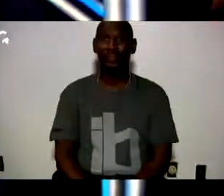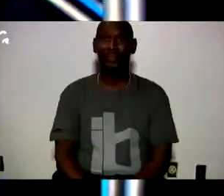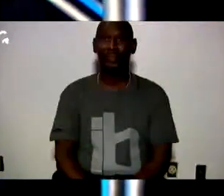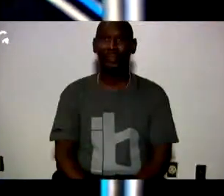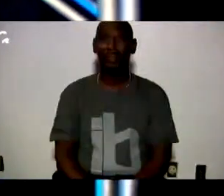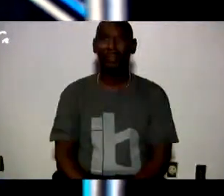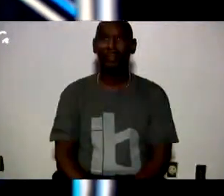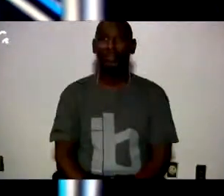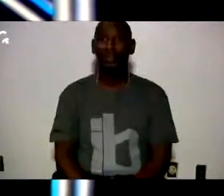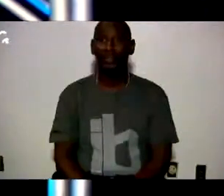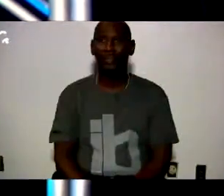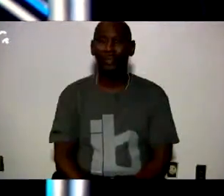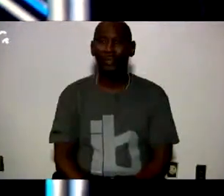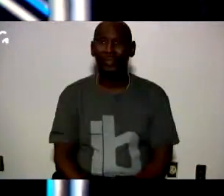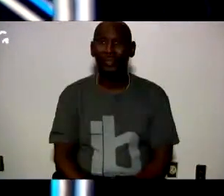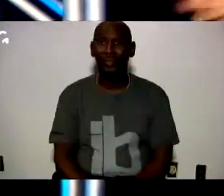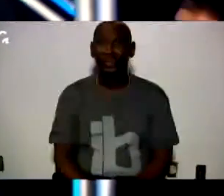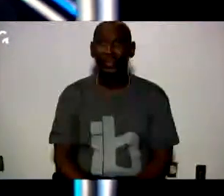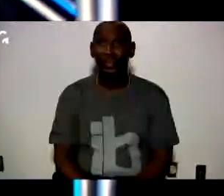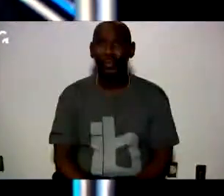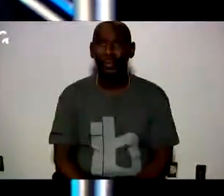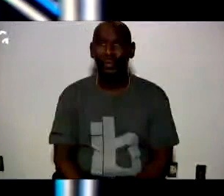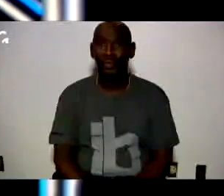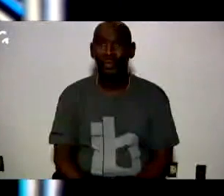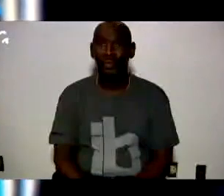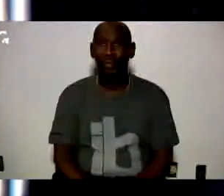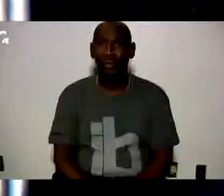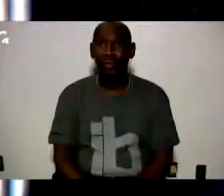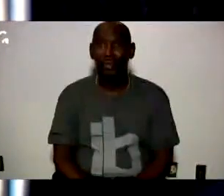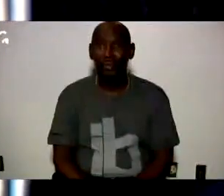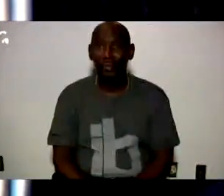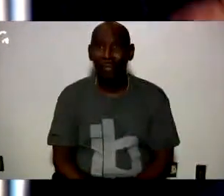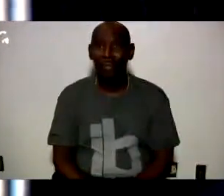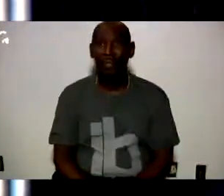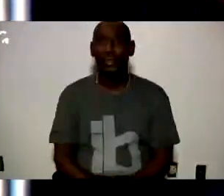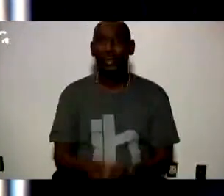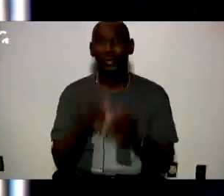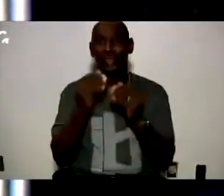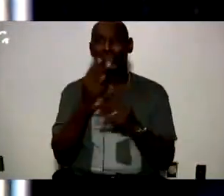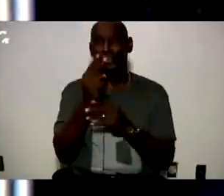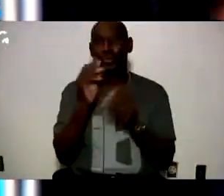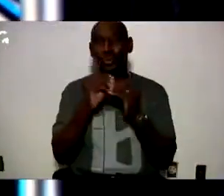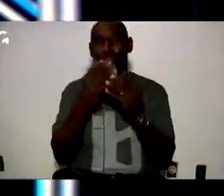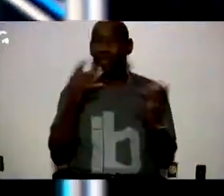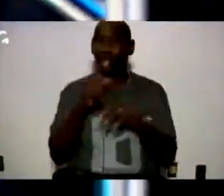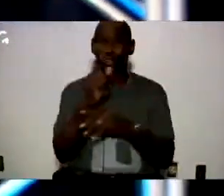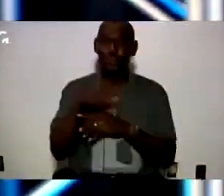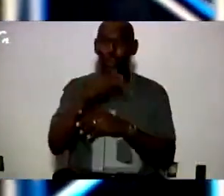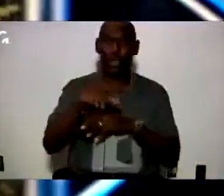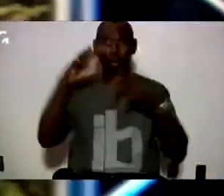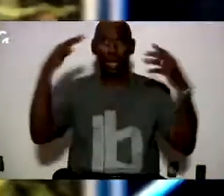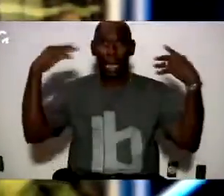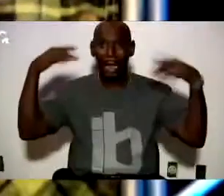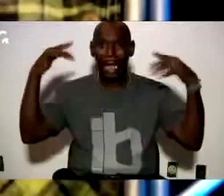we're going to have teacher voice but hey I was going to give you two more things but you got so rowdy I forgot what the other two were